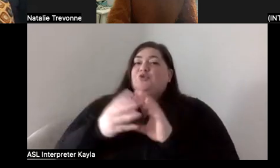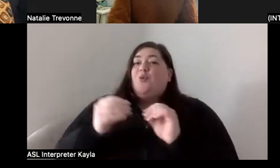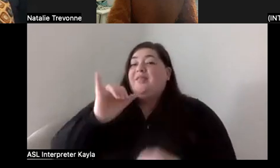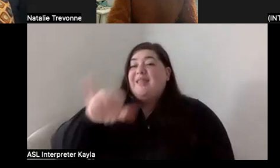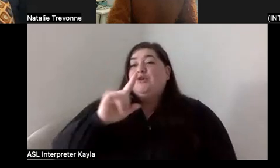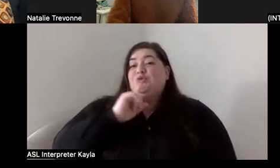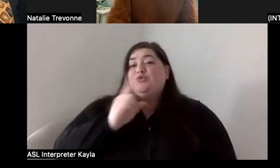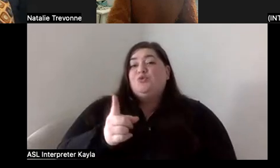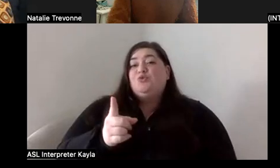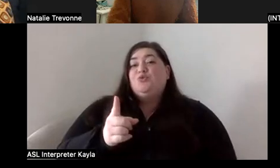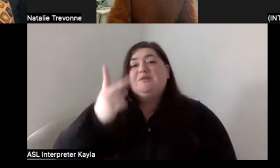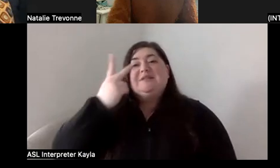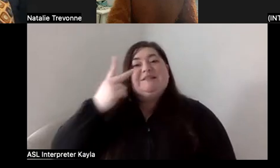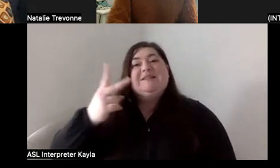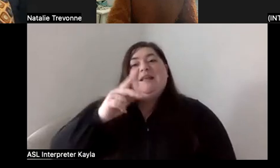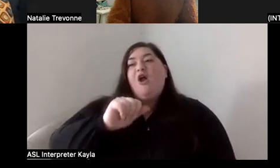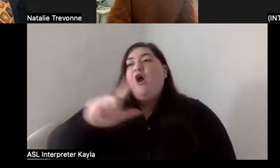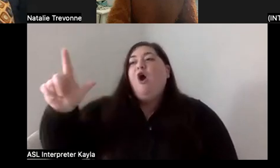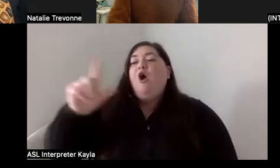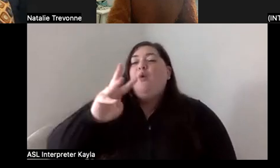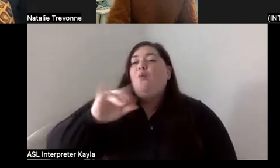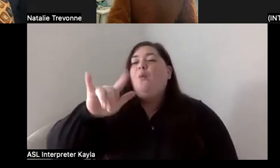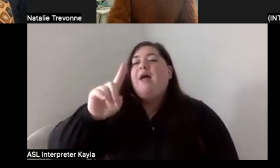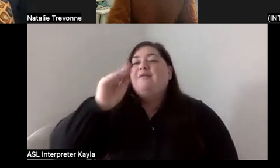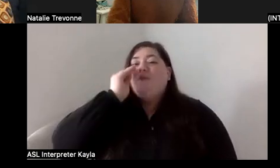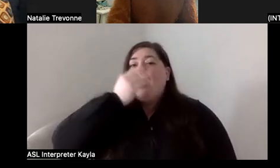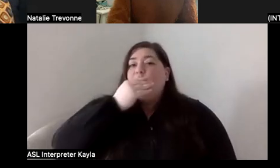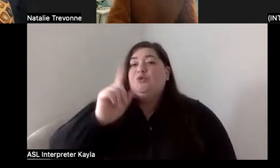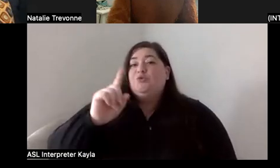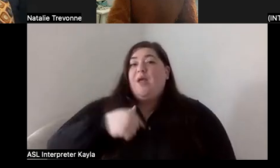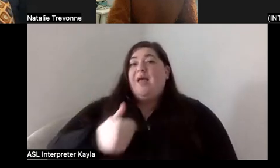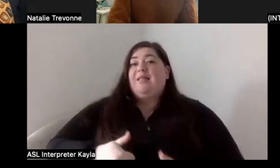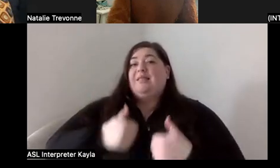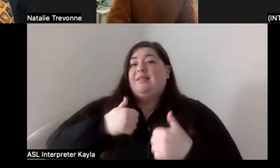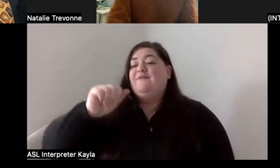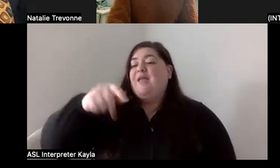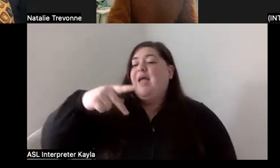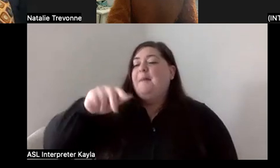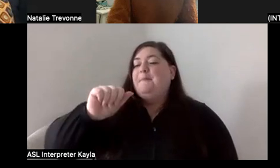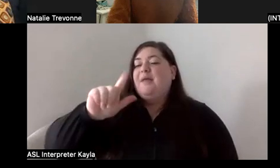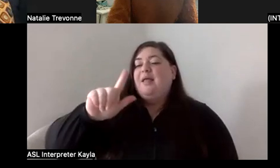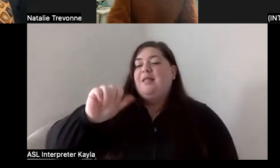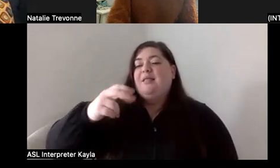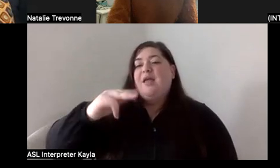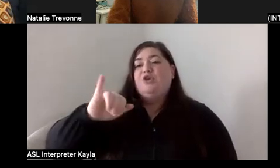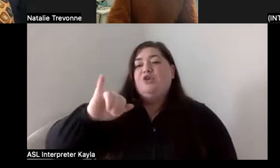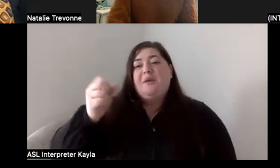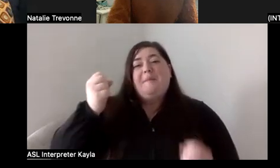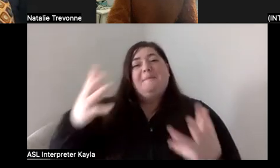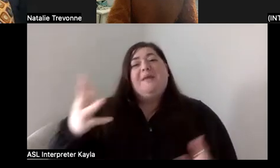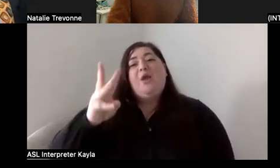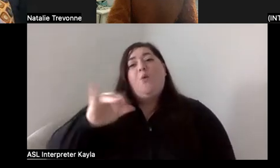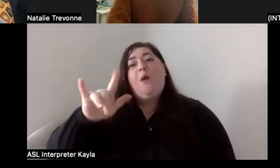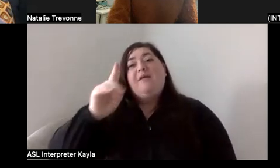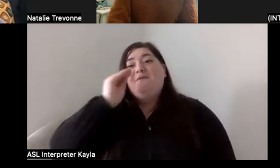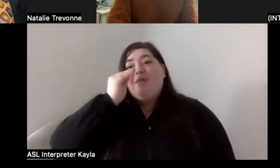It's like, you see all these wildflowers everywhere, especially where I live in Appalachia. There's so many wildflowers and it hurts my